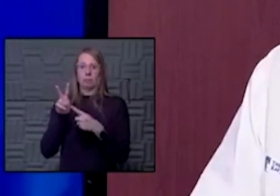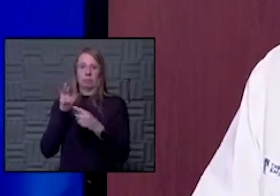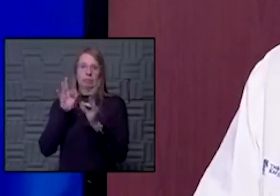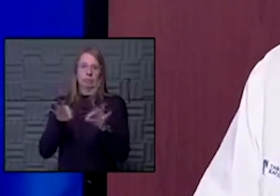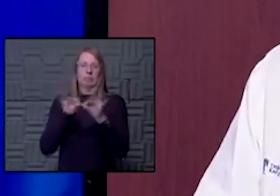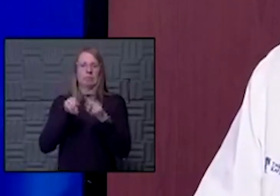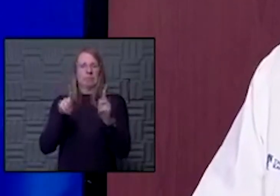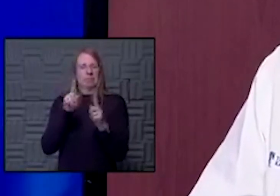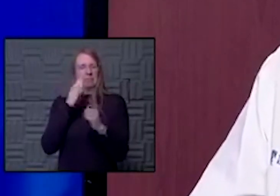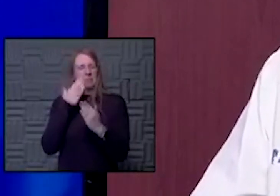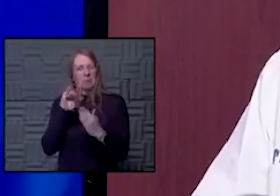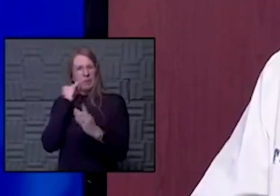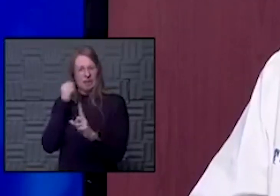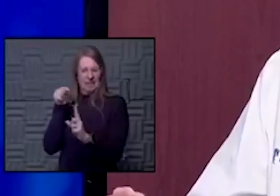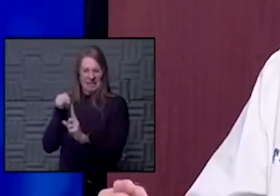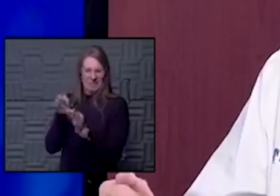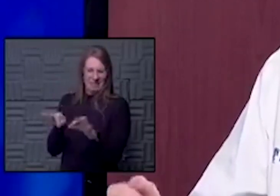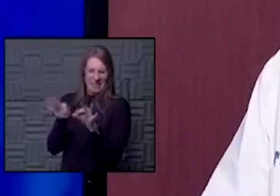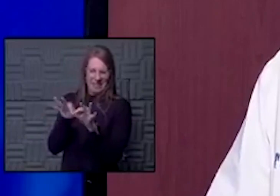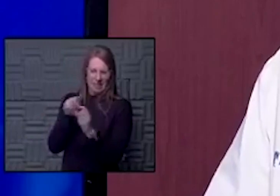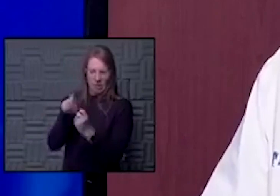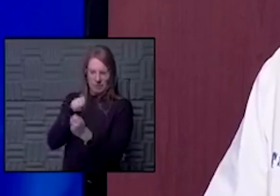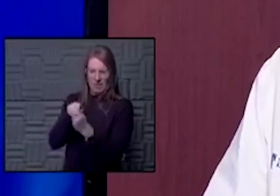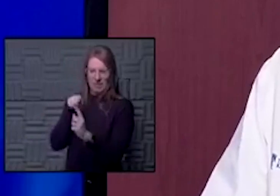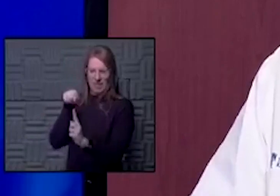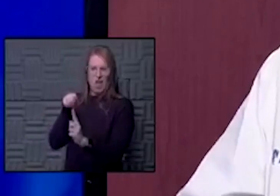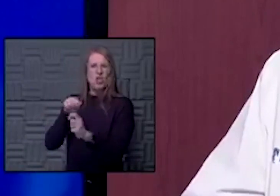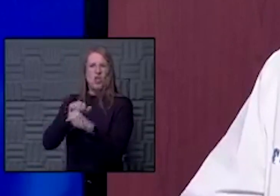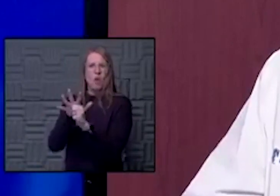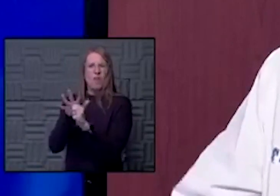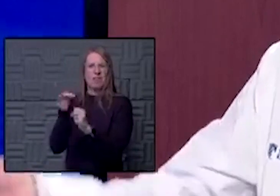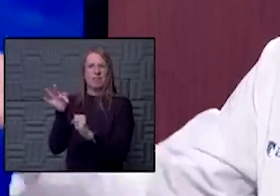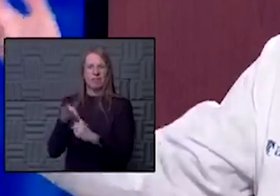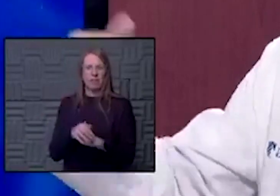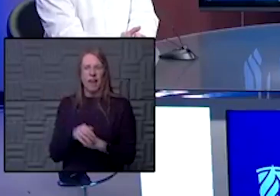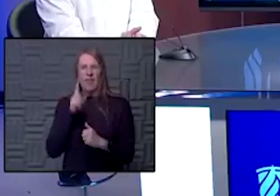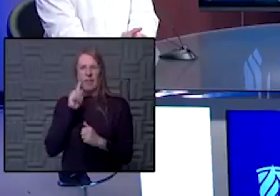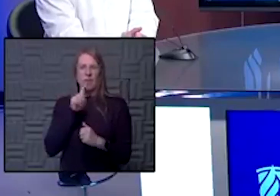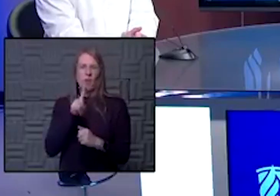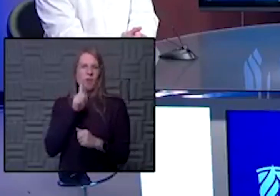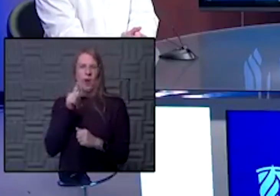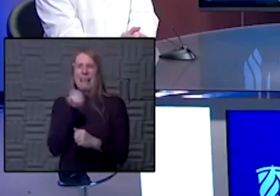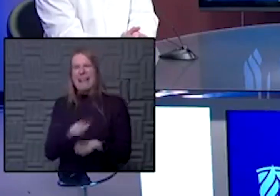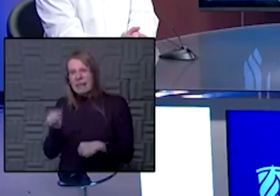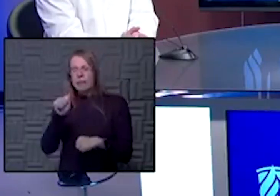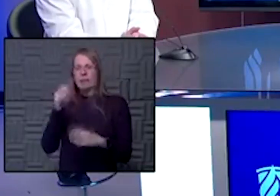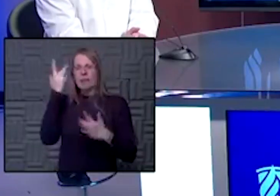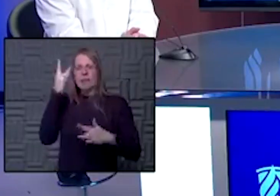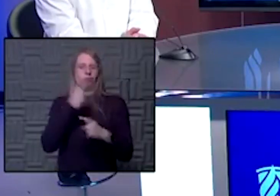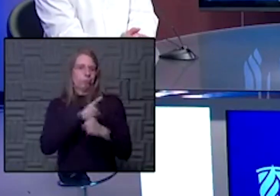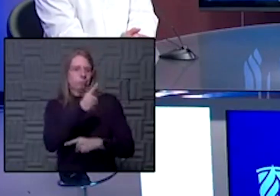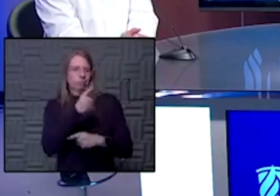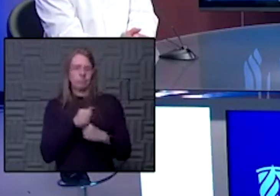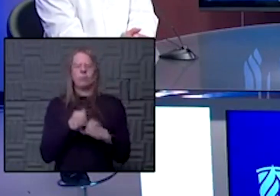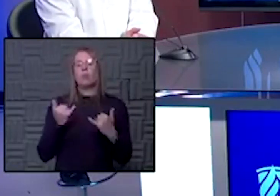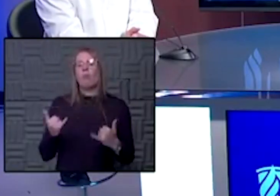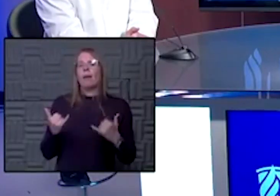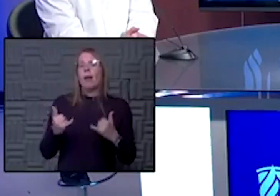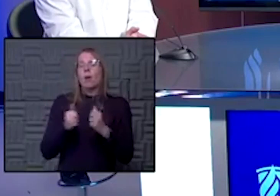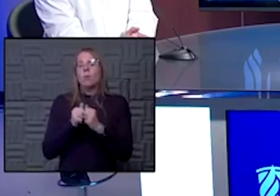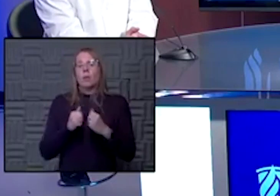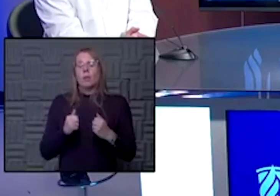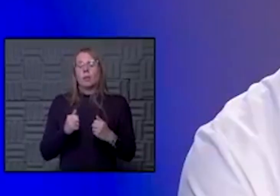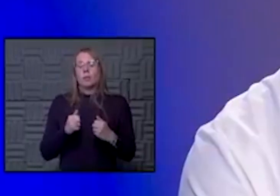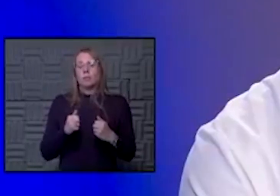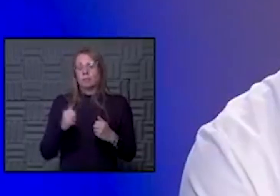don't know that it's specifically directed at COVID though. think that's true for almost any disease. That's absolutely correct. Right now, with the